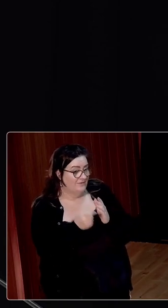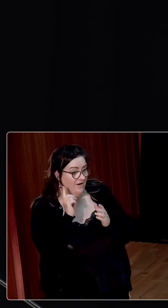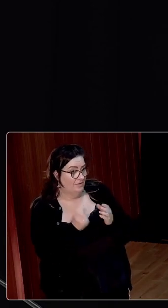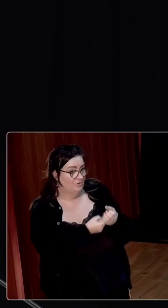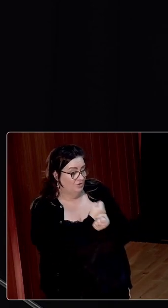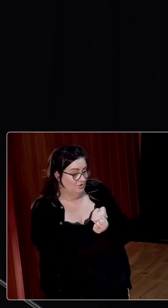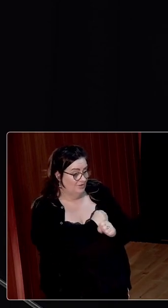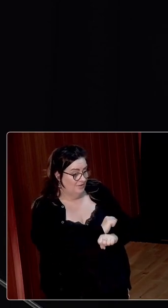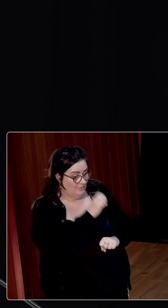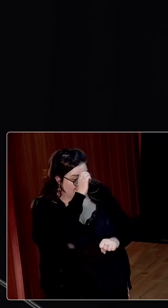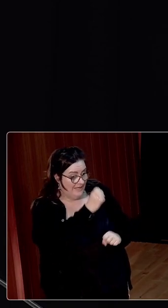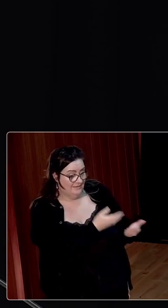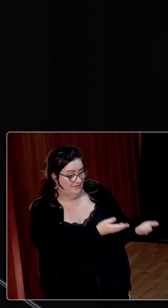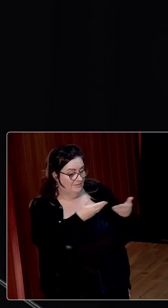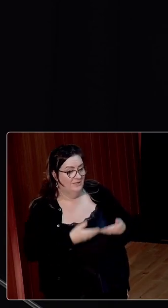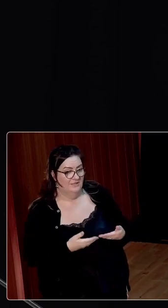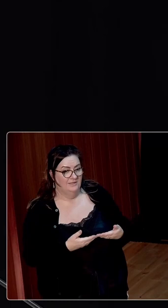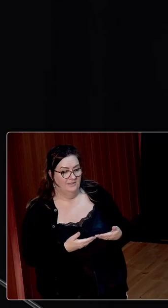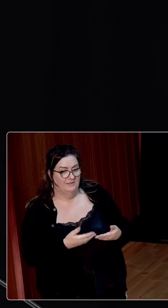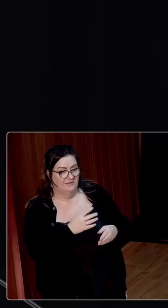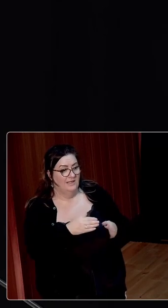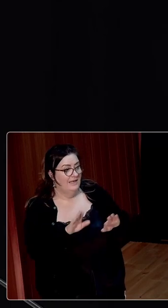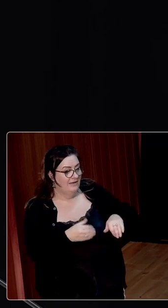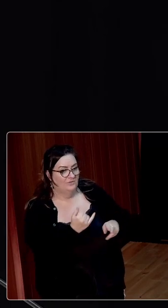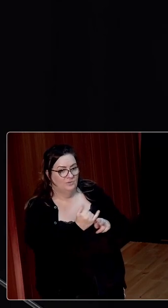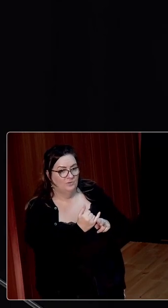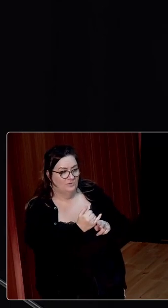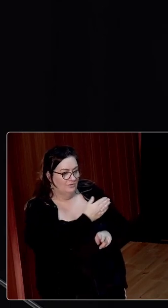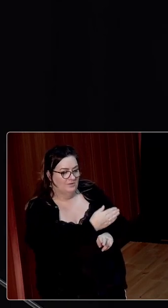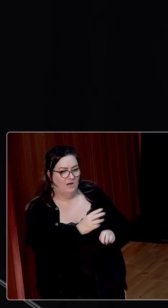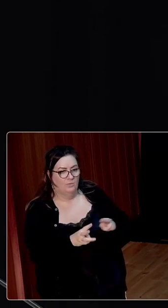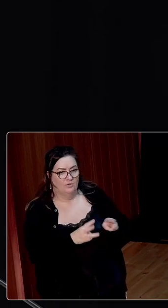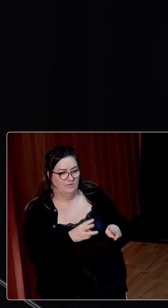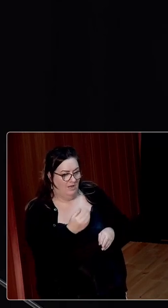sons who were expected to inherit the farm left the school to go into farming.